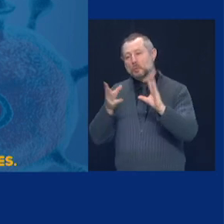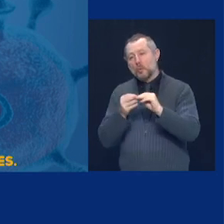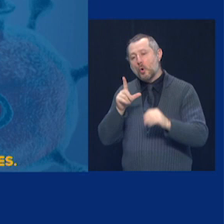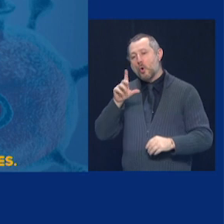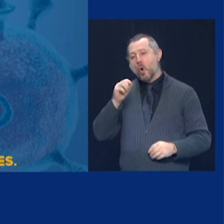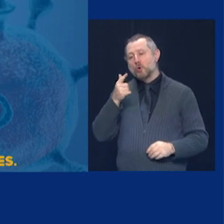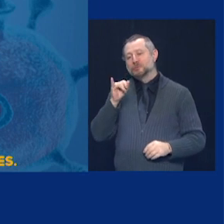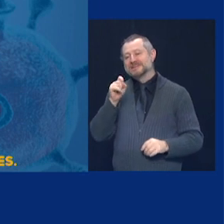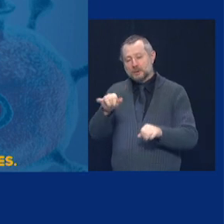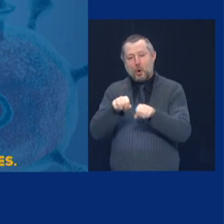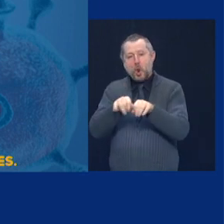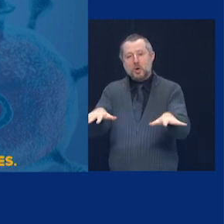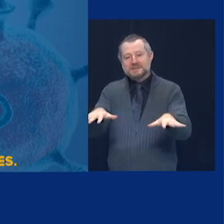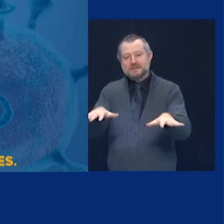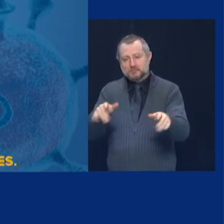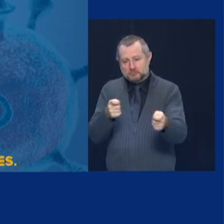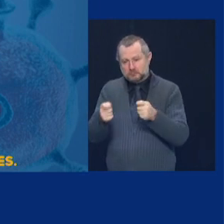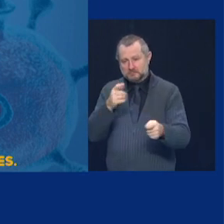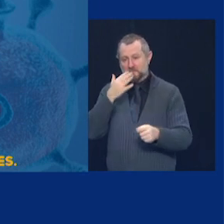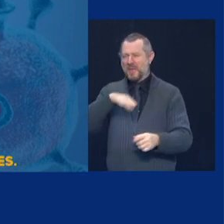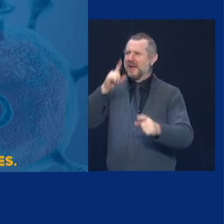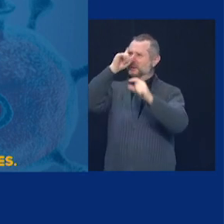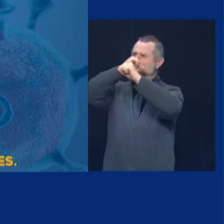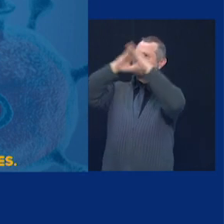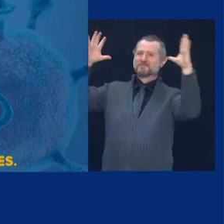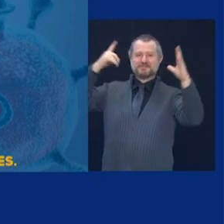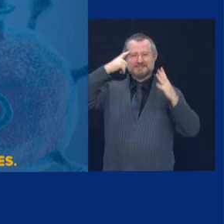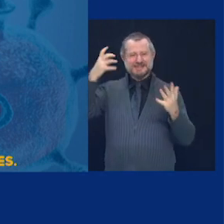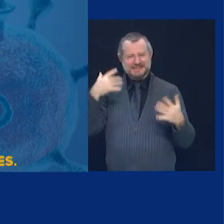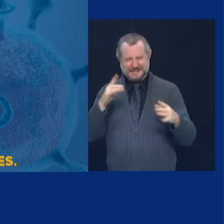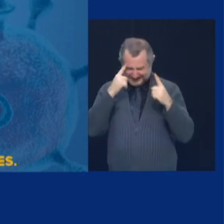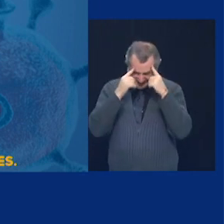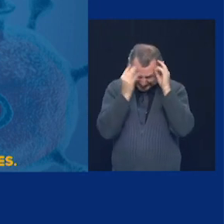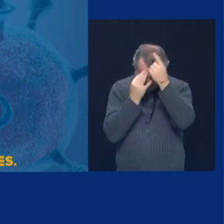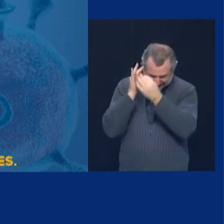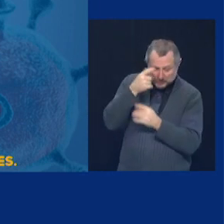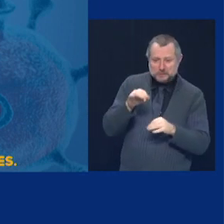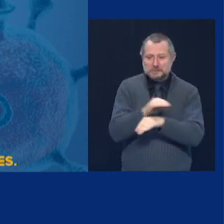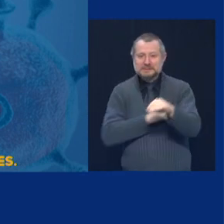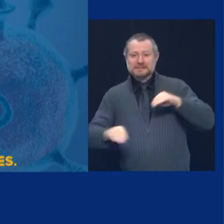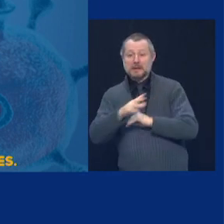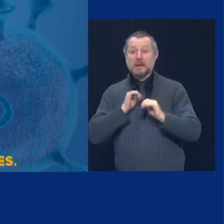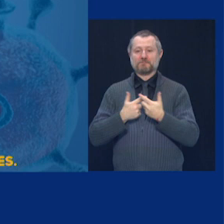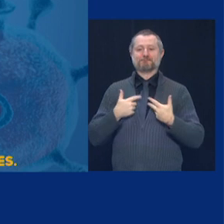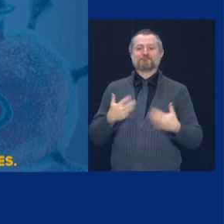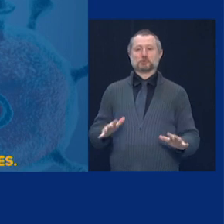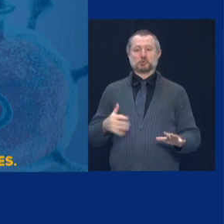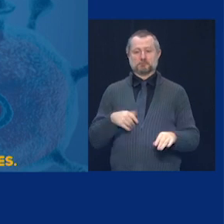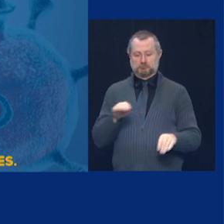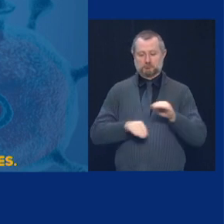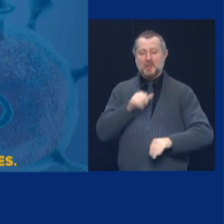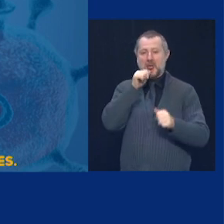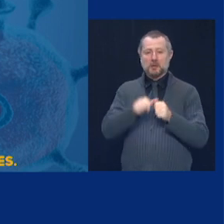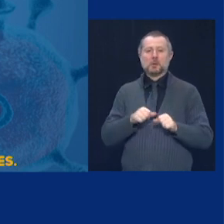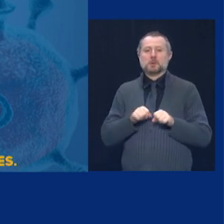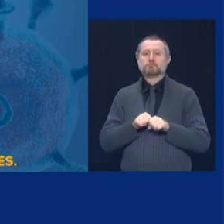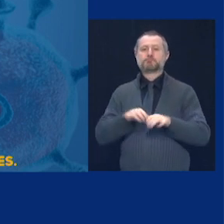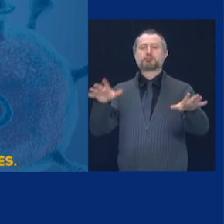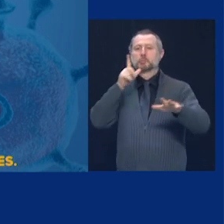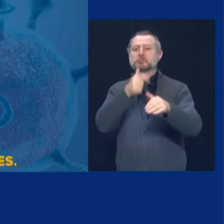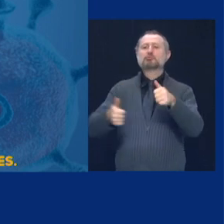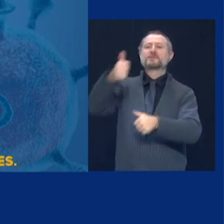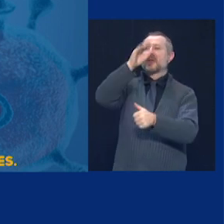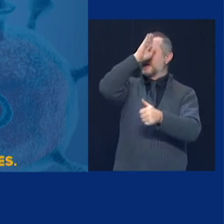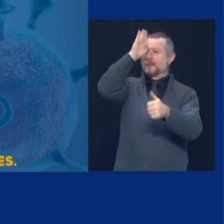cases go up, the harder it gets. We released a letter that went to all hospital administrators, and there's going to be a